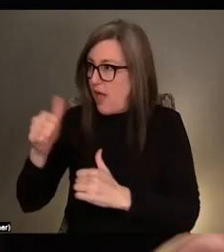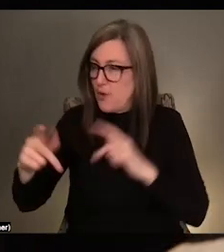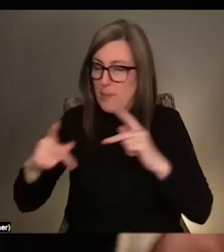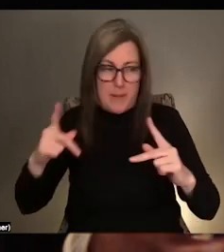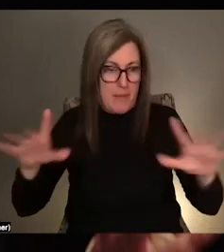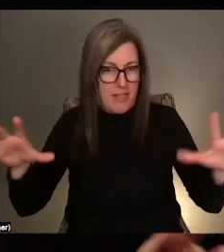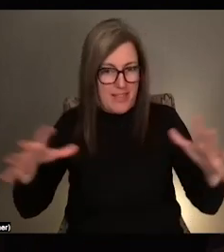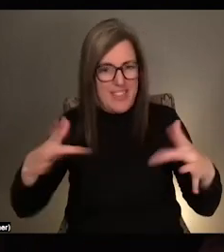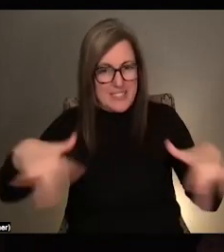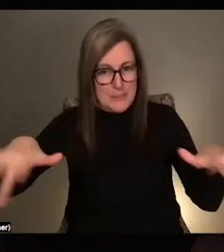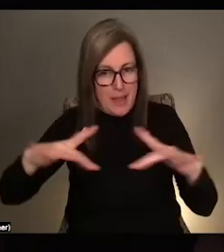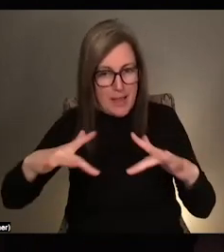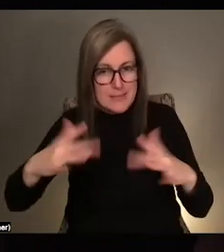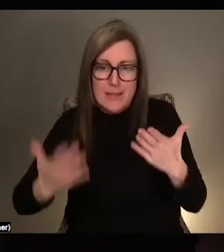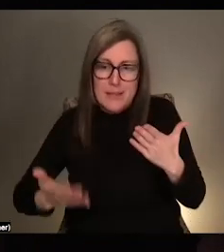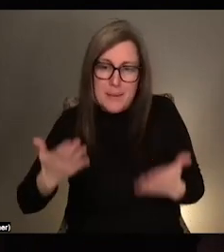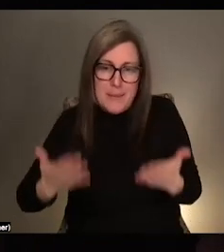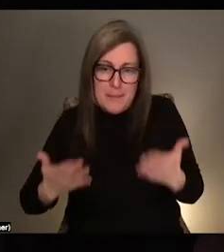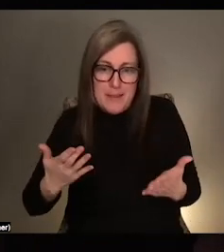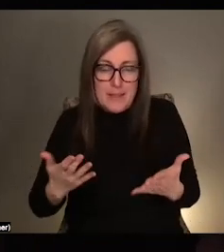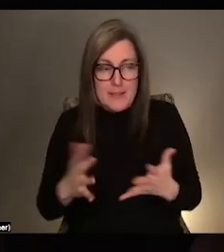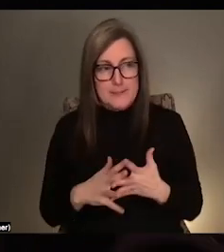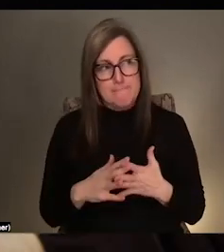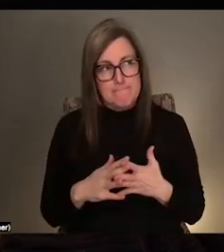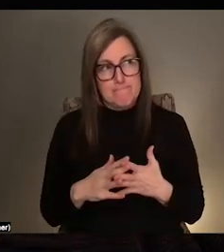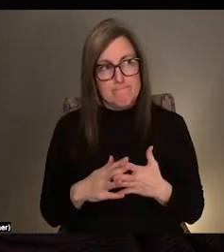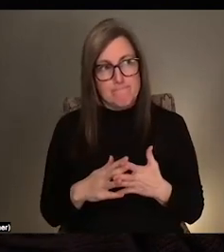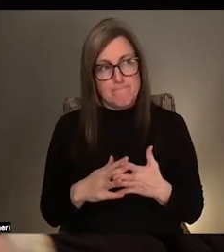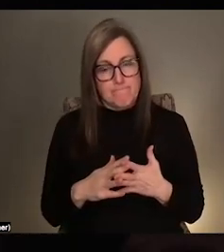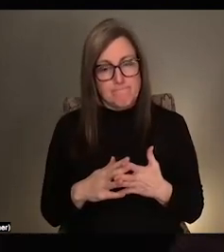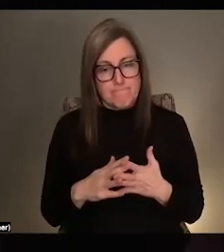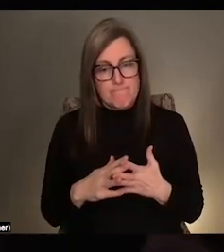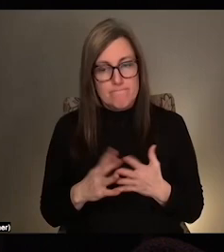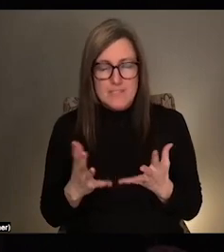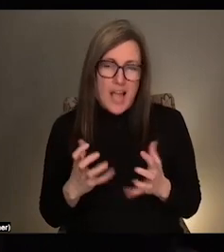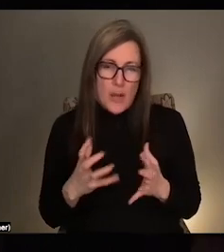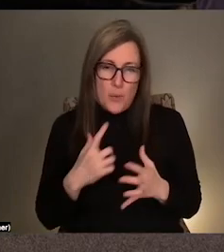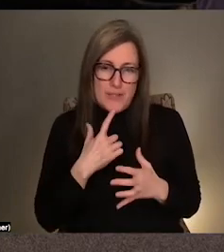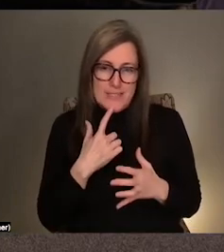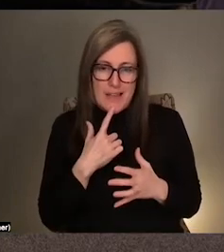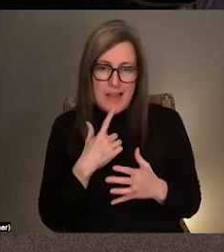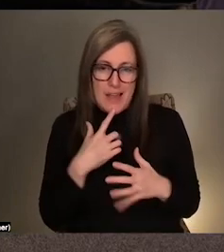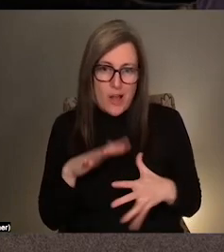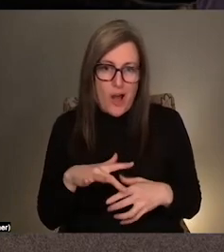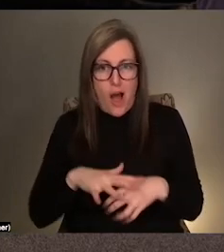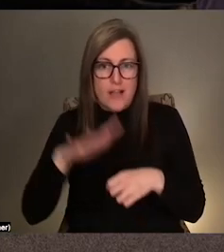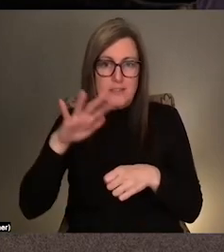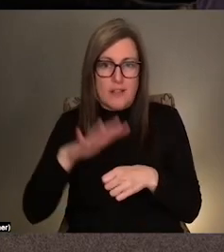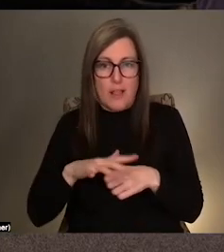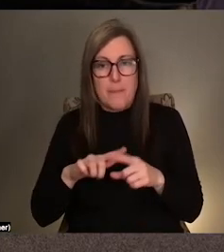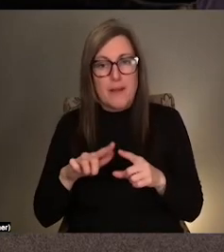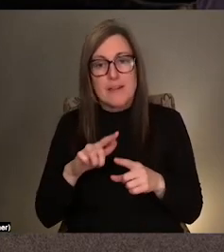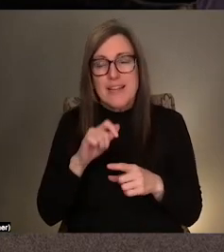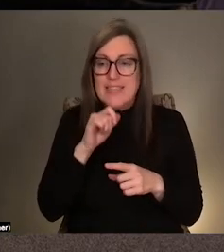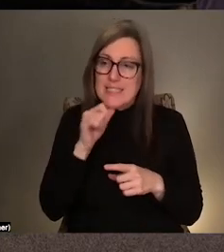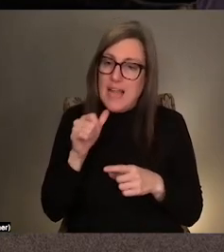that we might feel as I wouldn't go so far as to say hostile, but maybe like inhospitable,